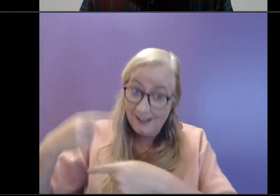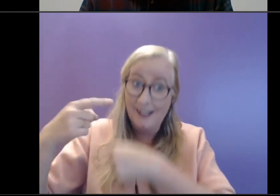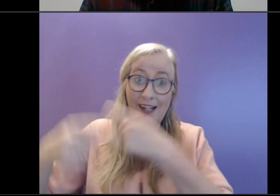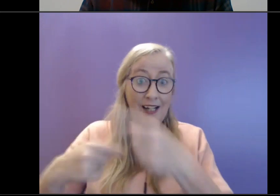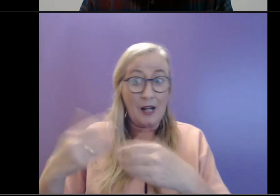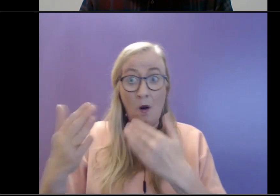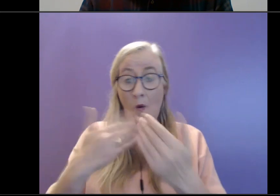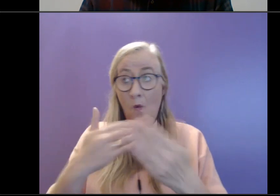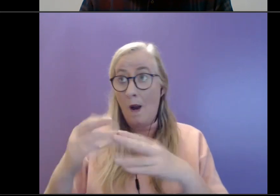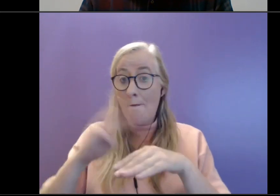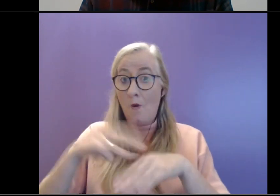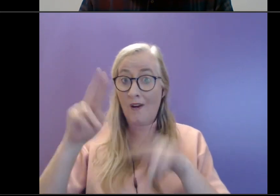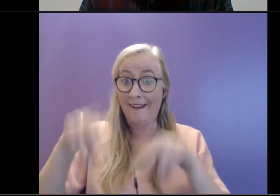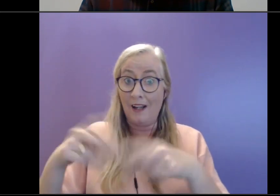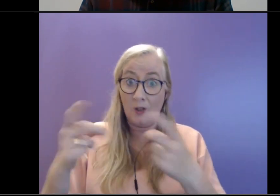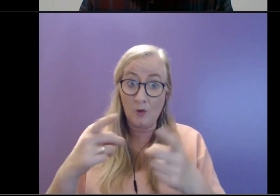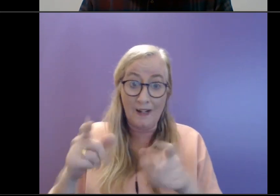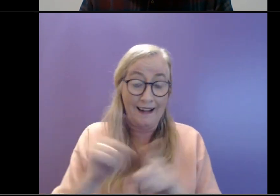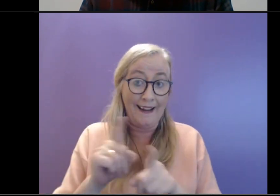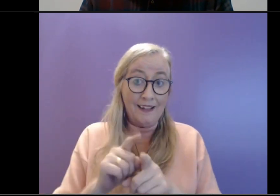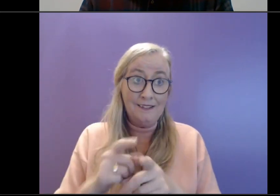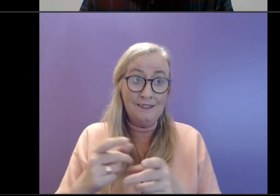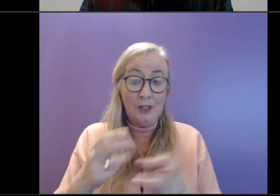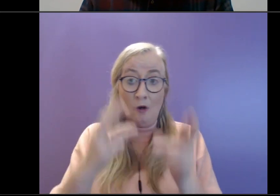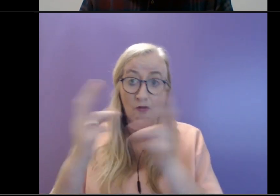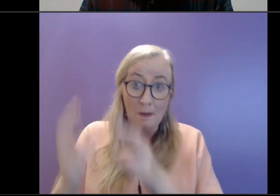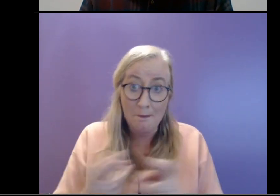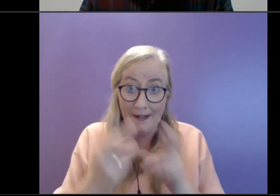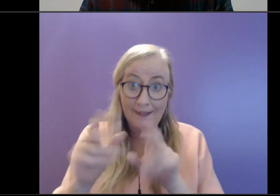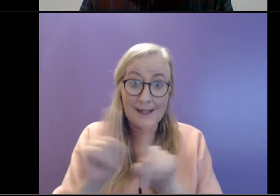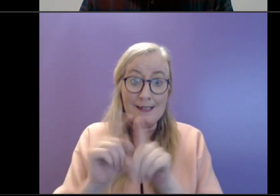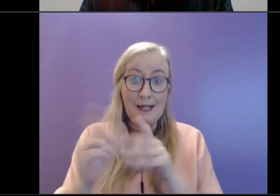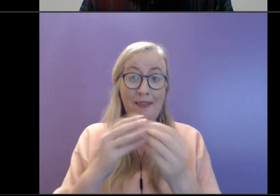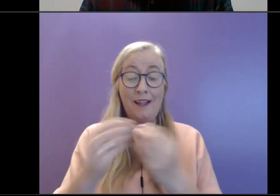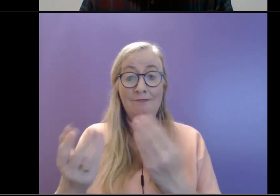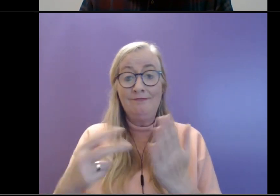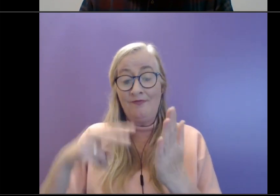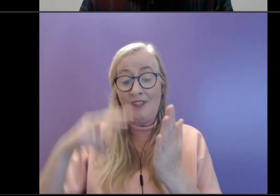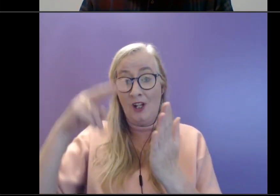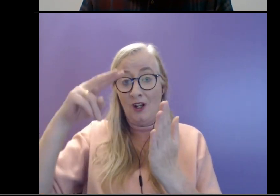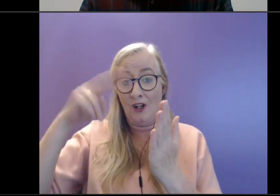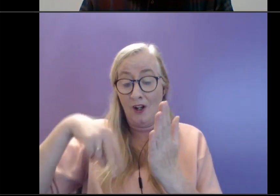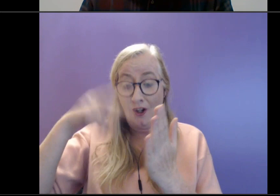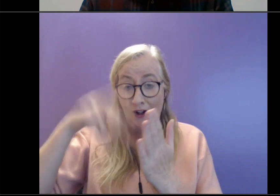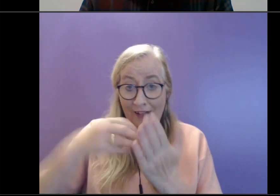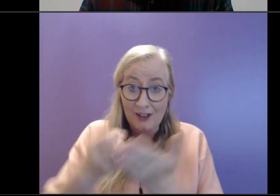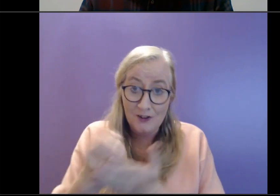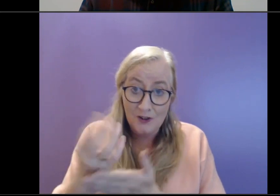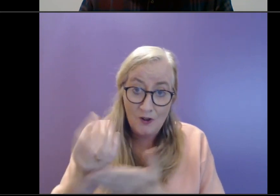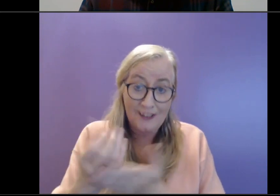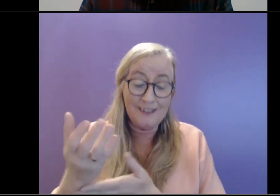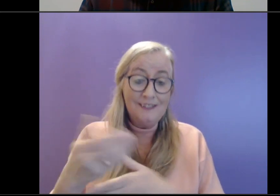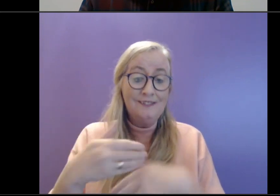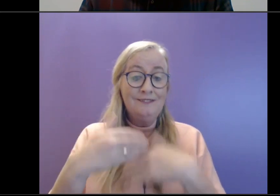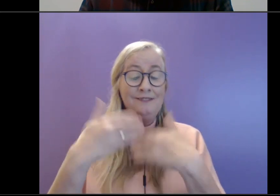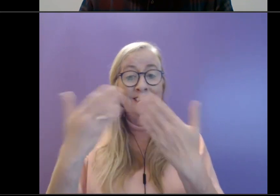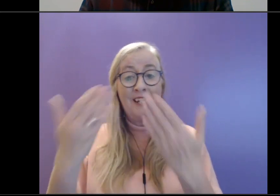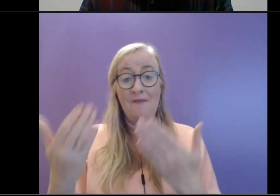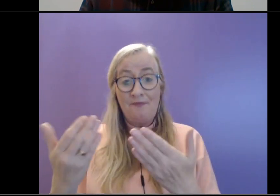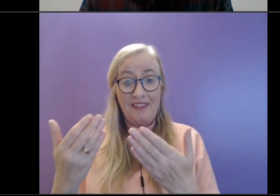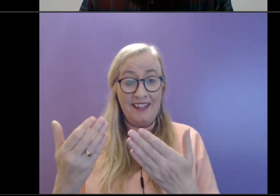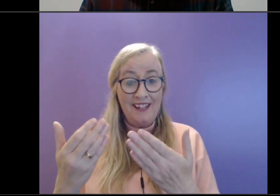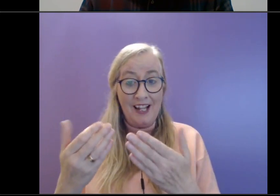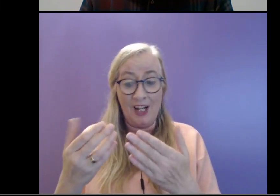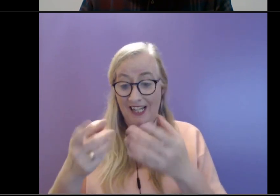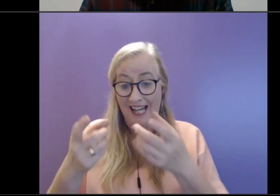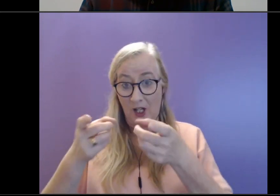reinvent things or re-story them to ourselves. But I suppose the endeavor of doing